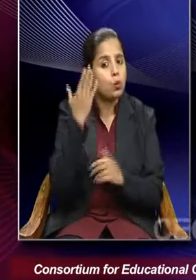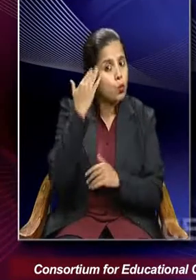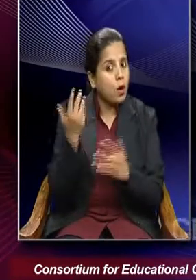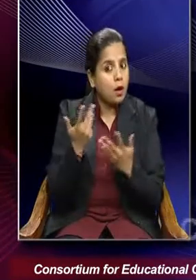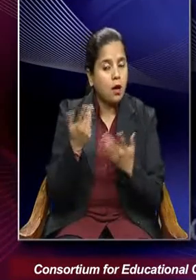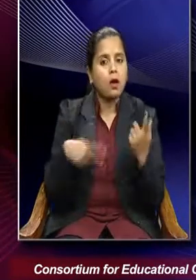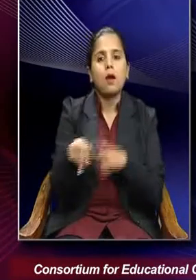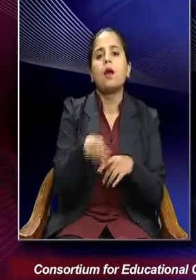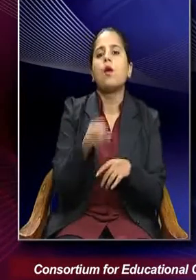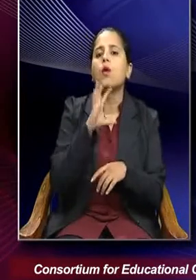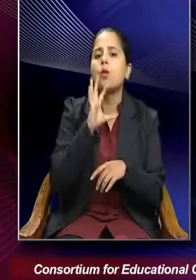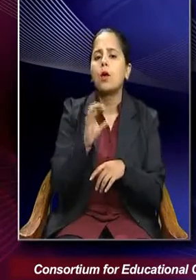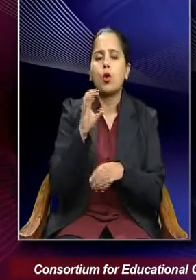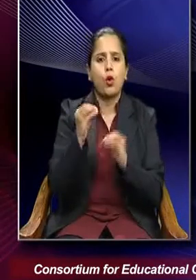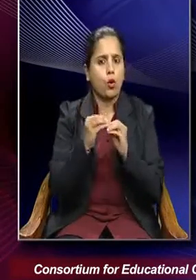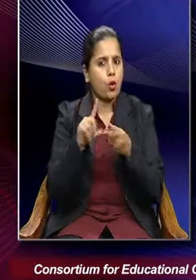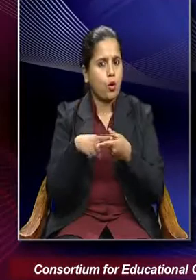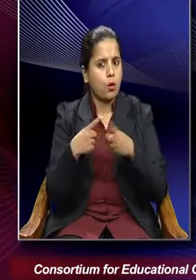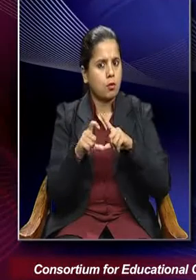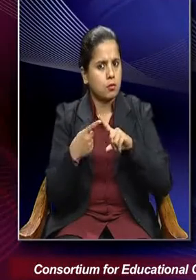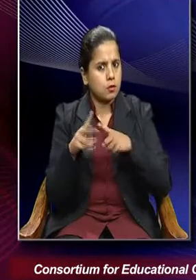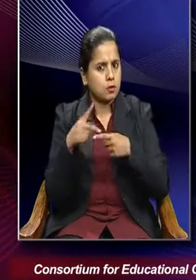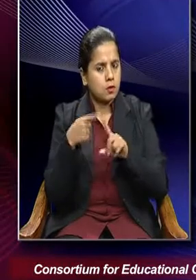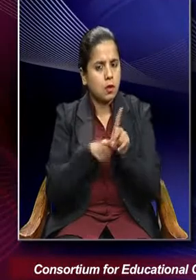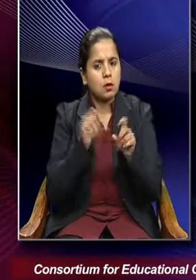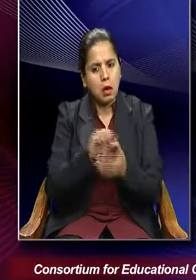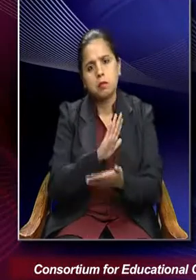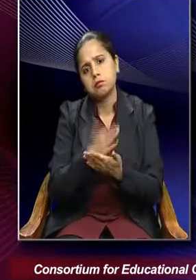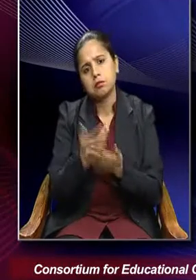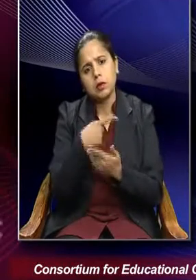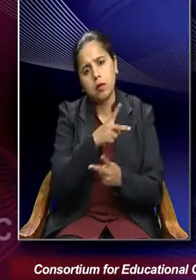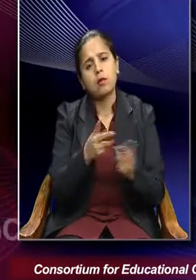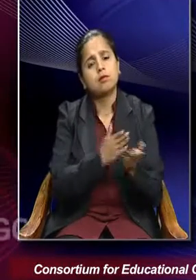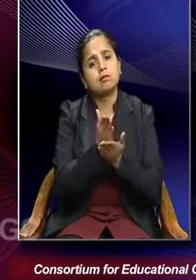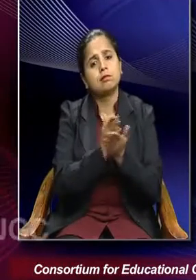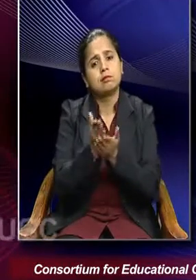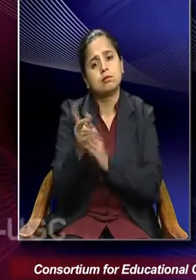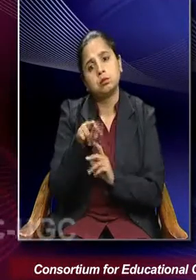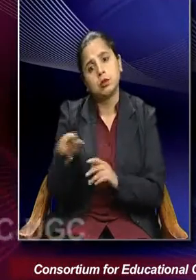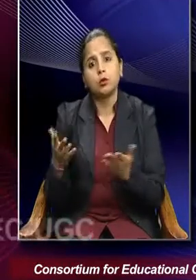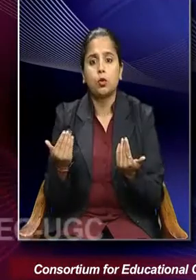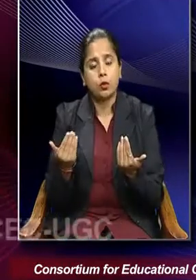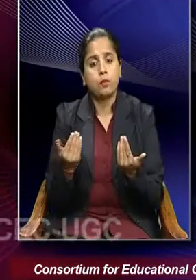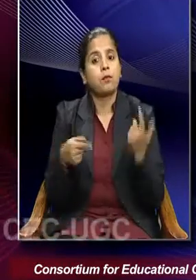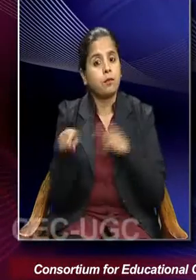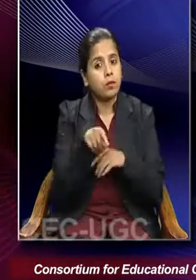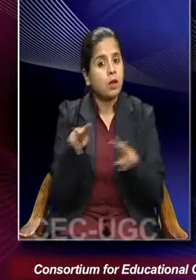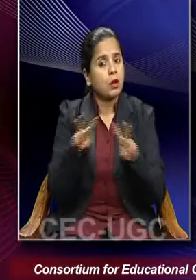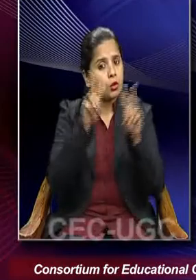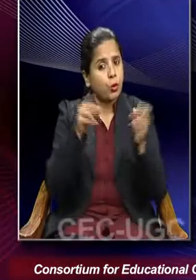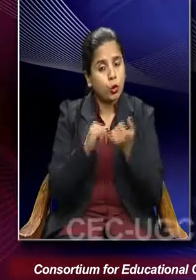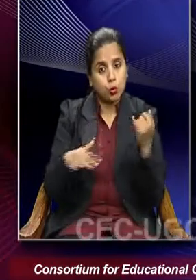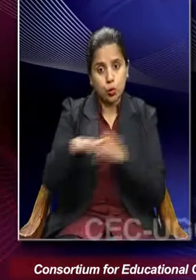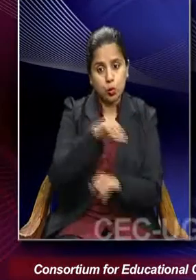objectivity can itself be interpreted in multiple ways. So the context of social sciences